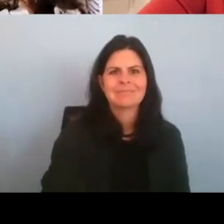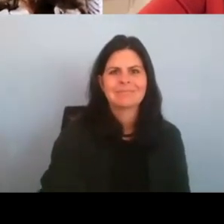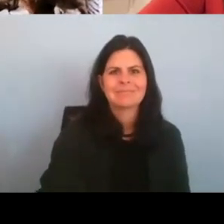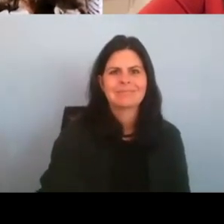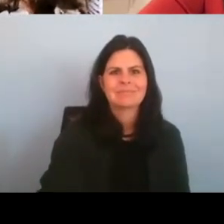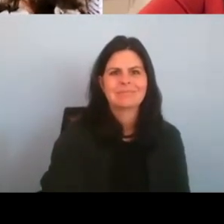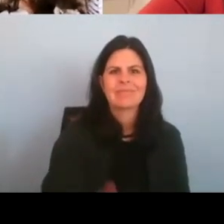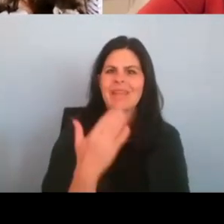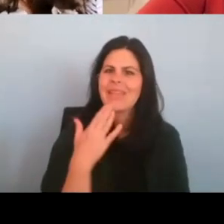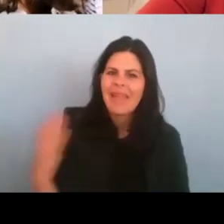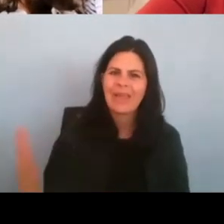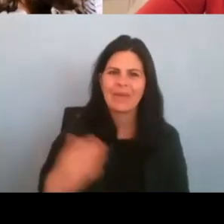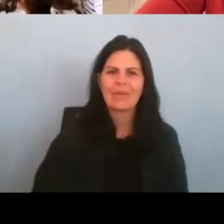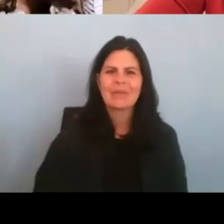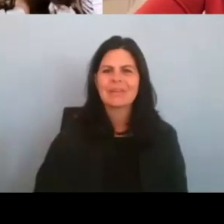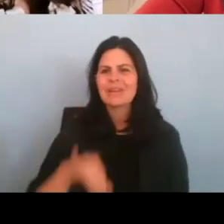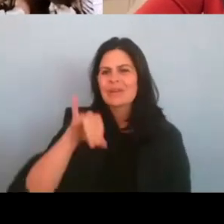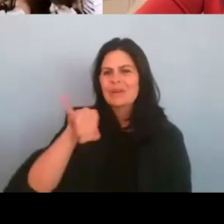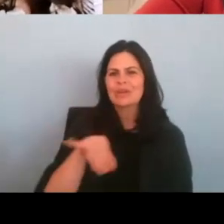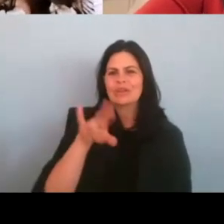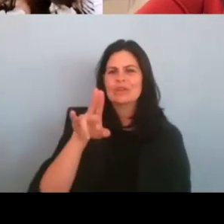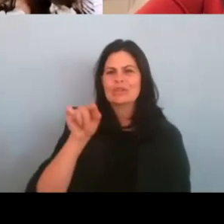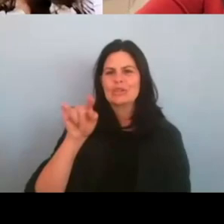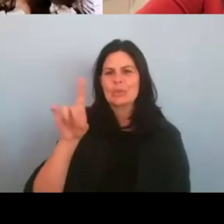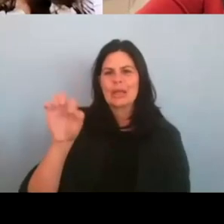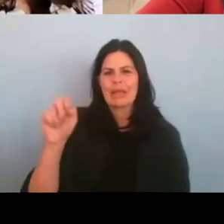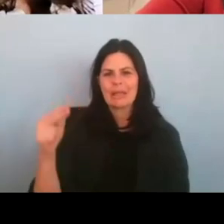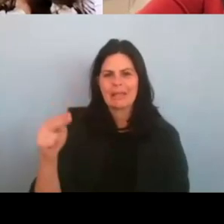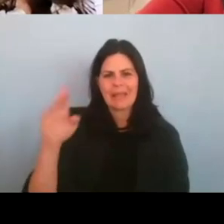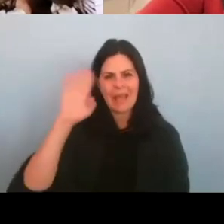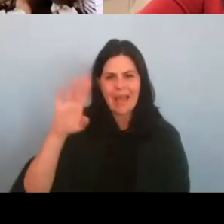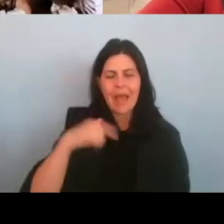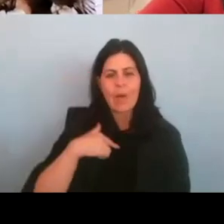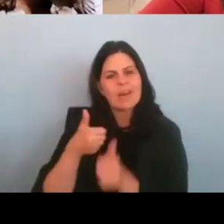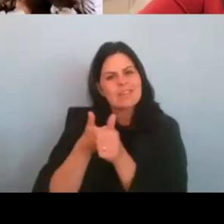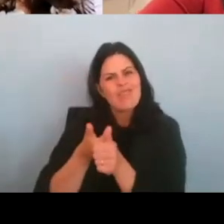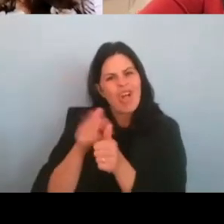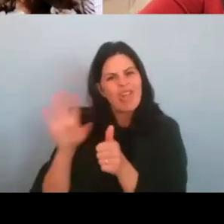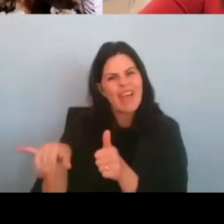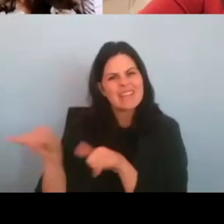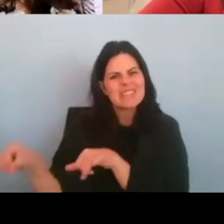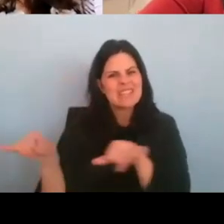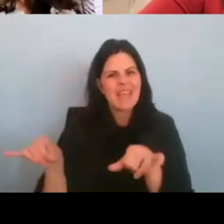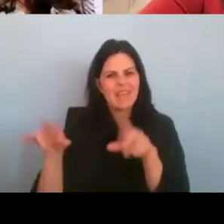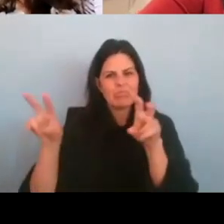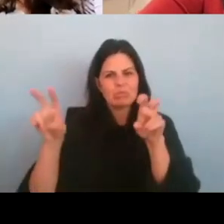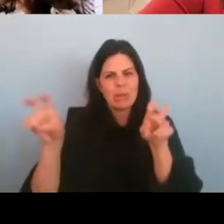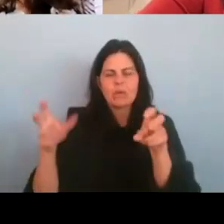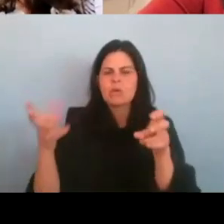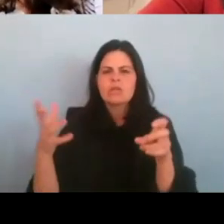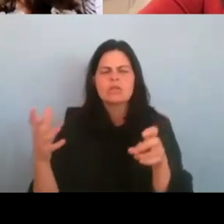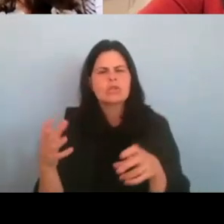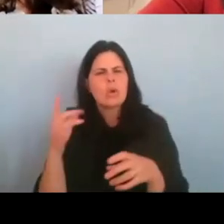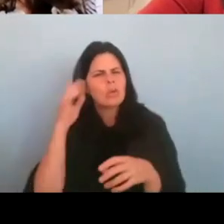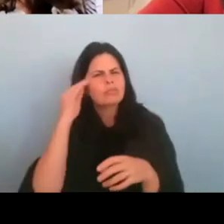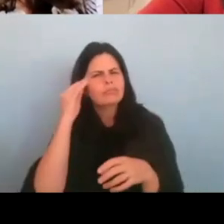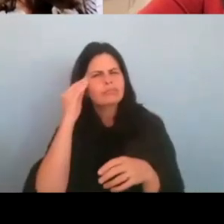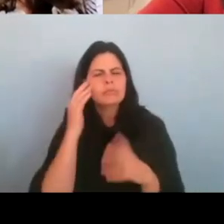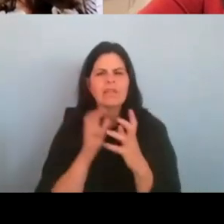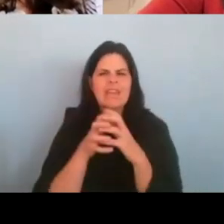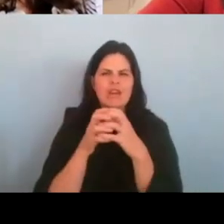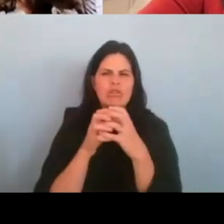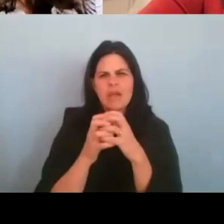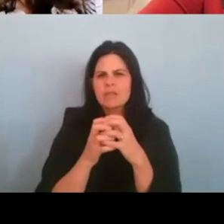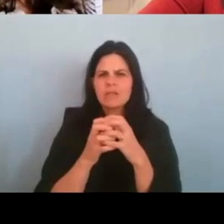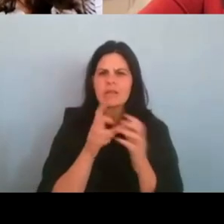Judith. Hi. I'm going to stay on this topic. Um, what insights on the intersection of disability and Jewish life